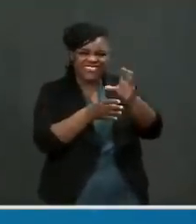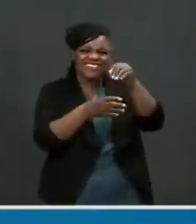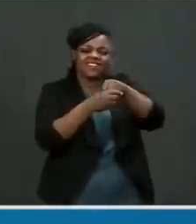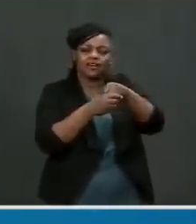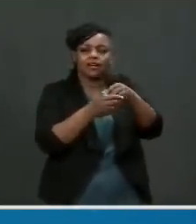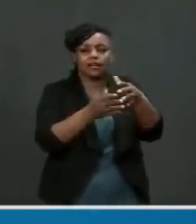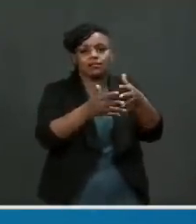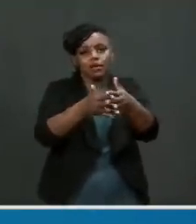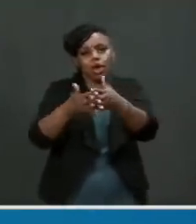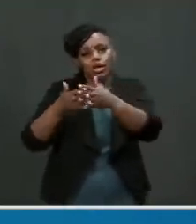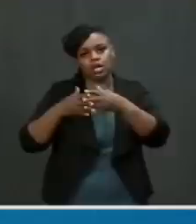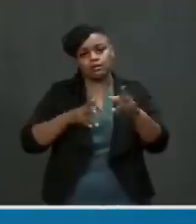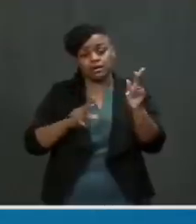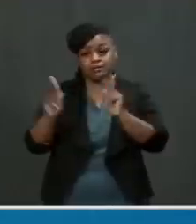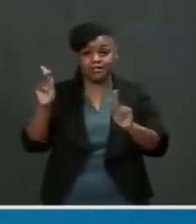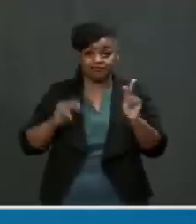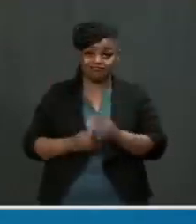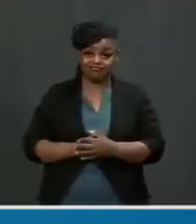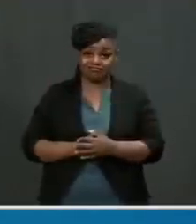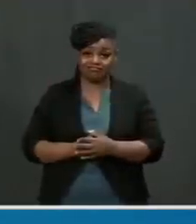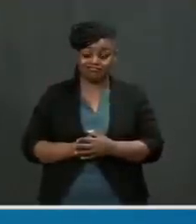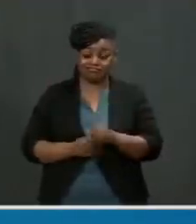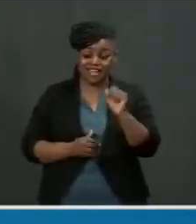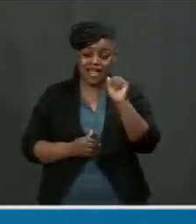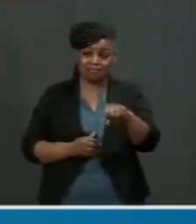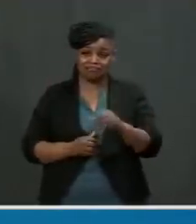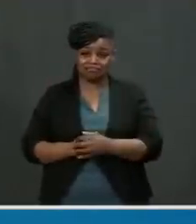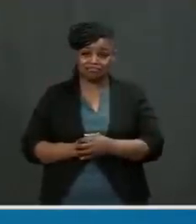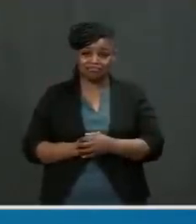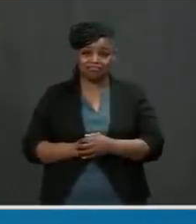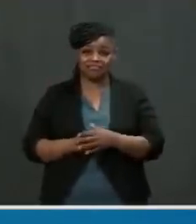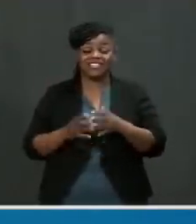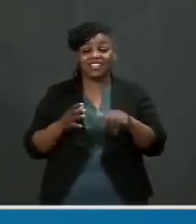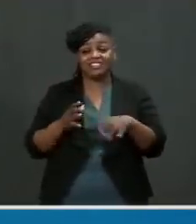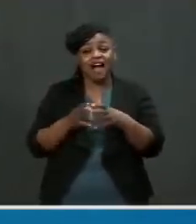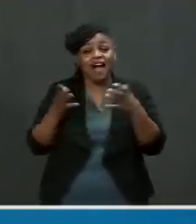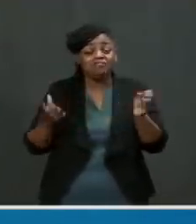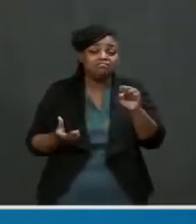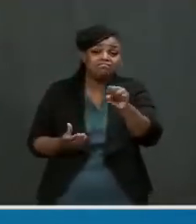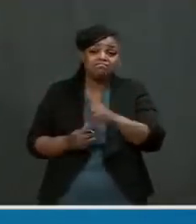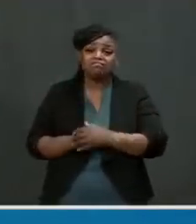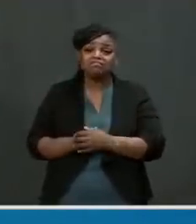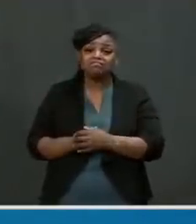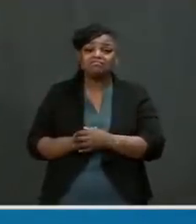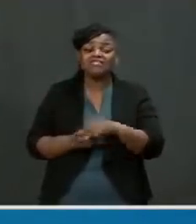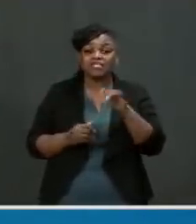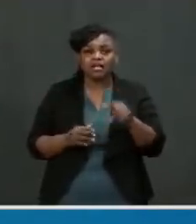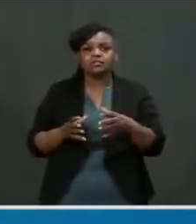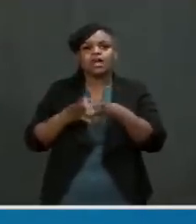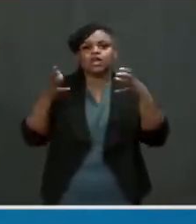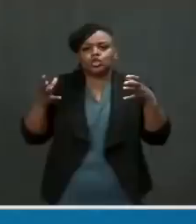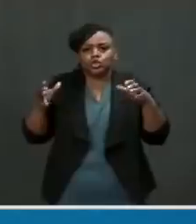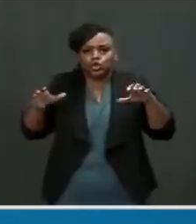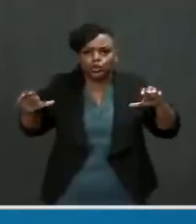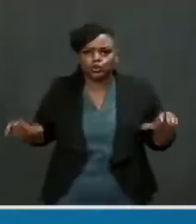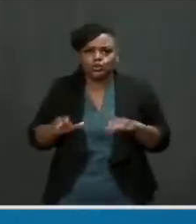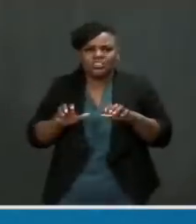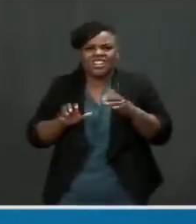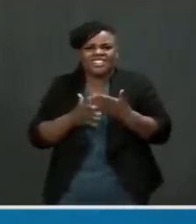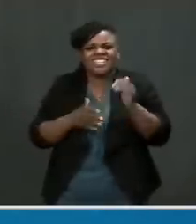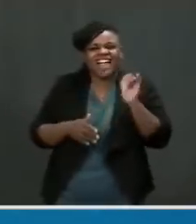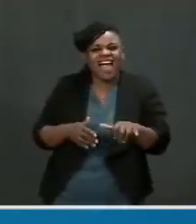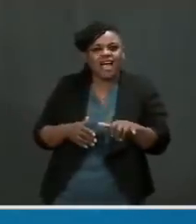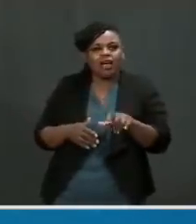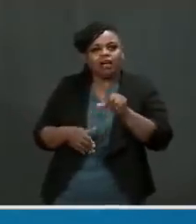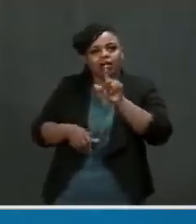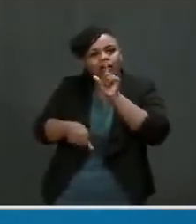Yeah, that's a lot to do the things that reflect who we are and